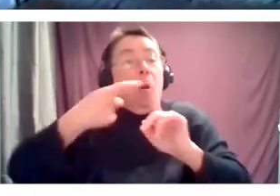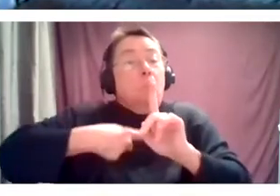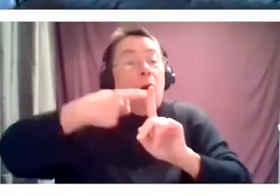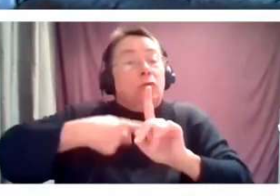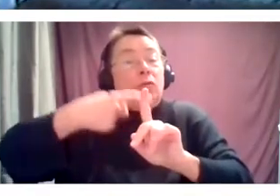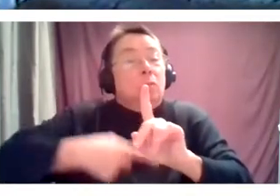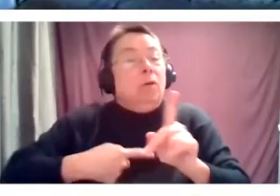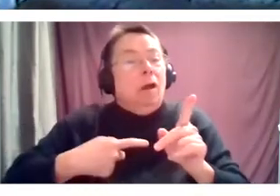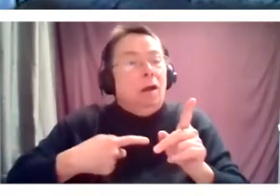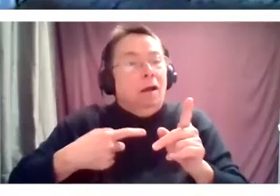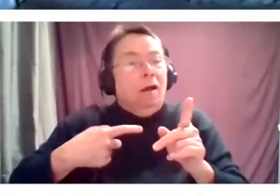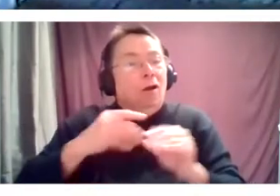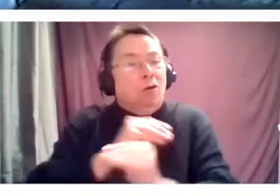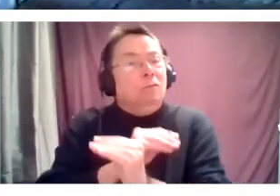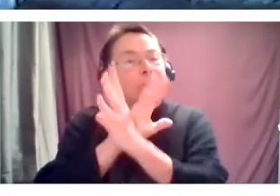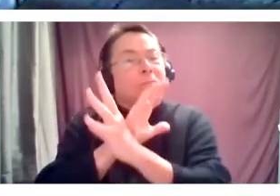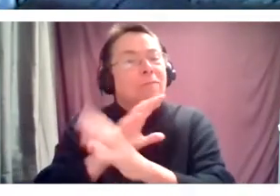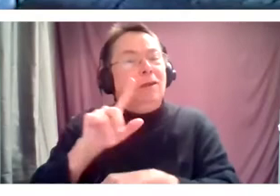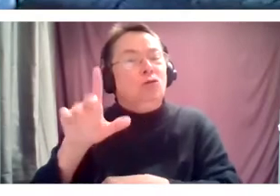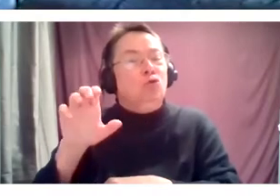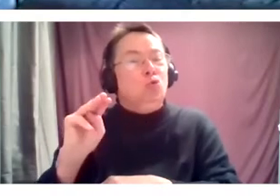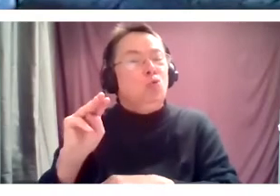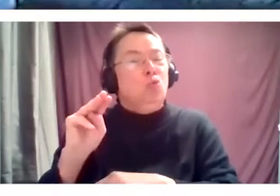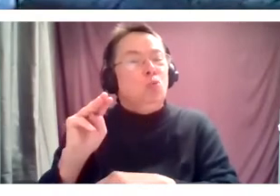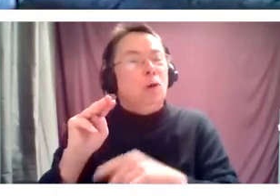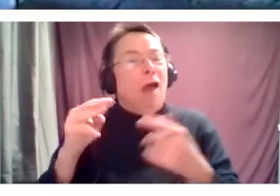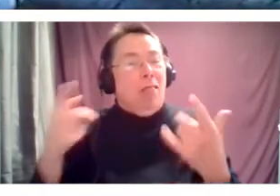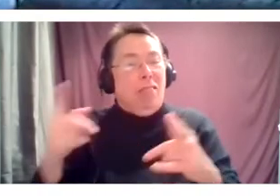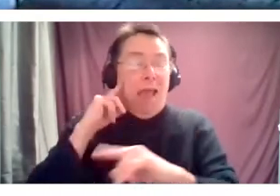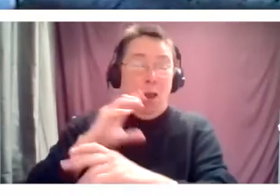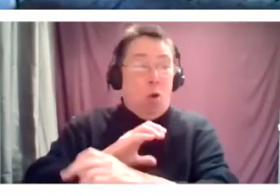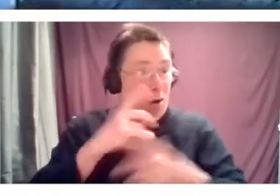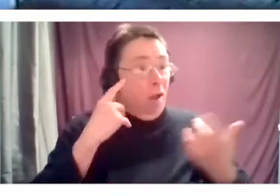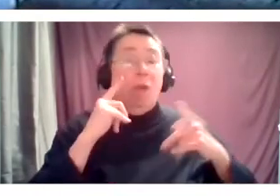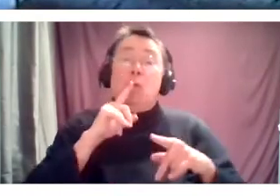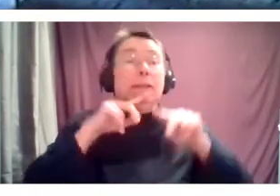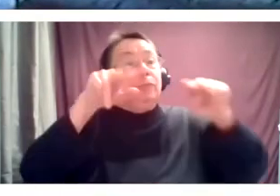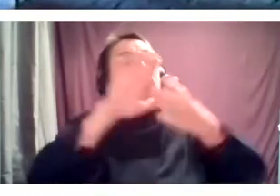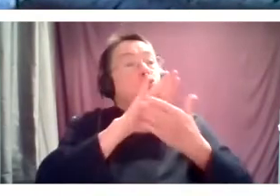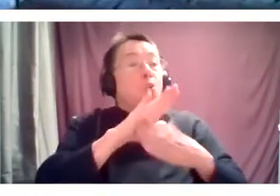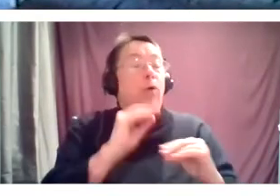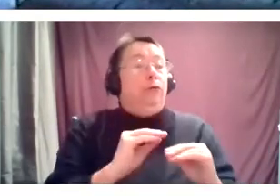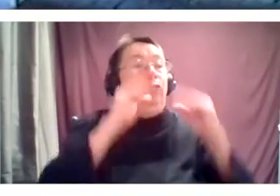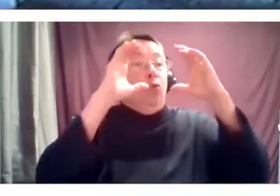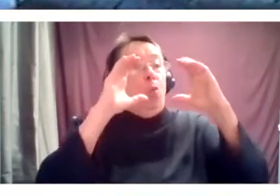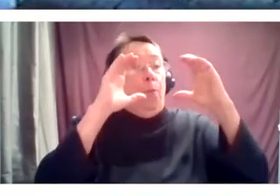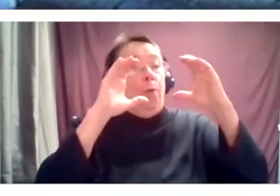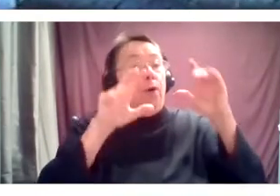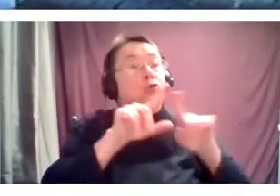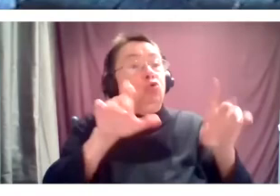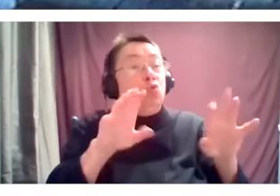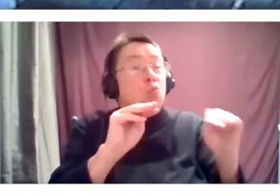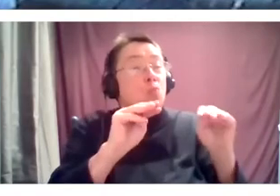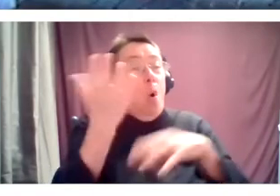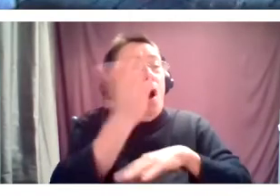a week, on Zoom, while being on Zoom all day at school. And we kept saying, you still want to do this? Like,